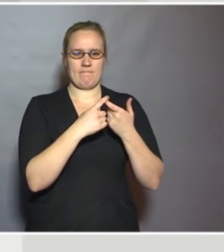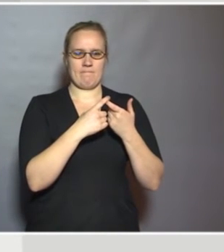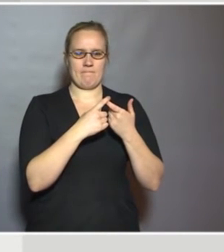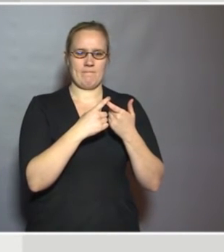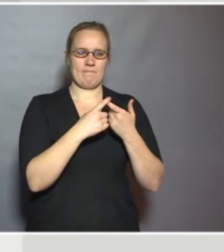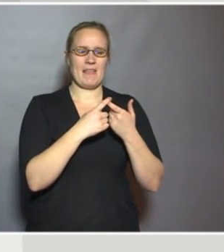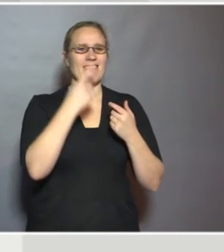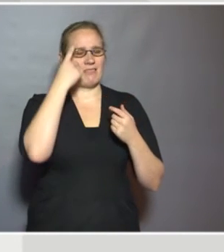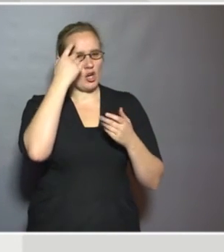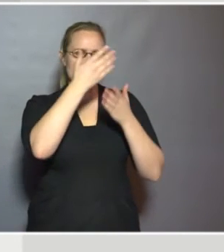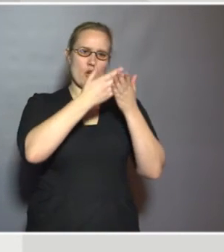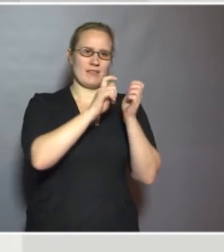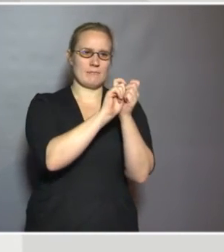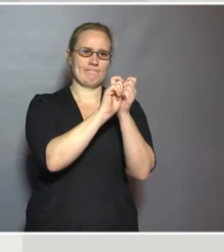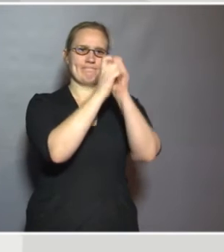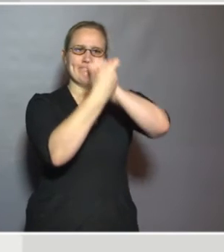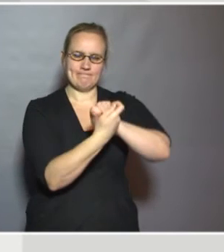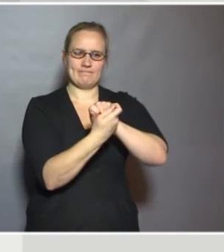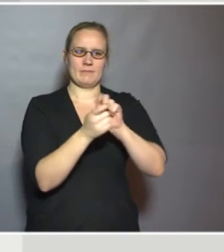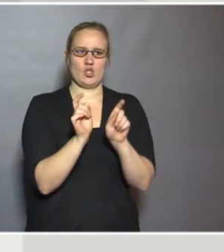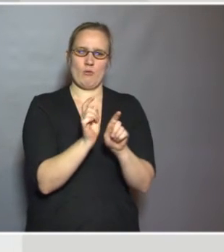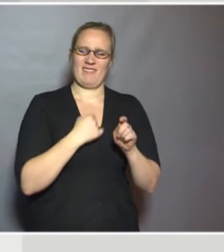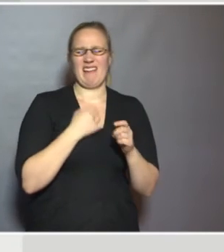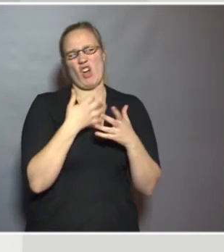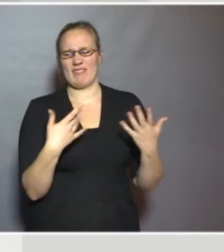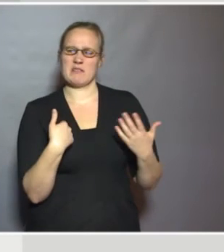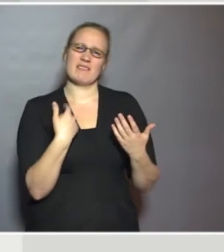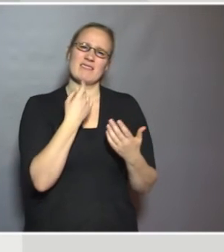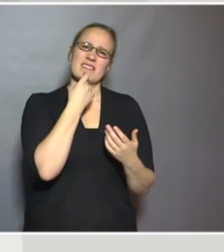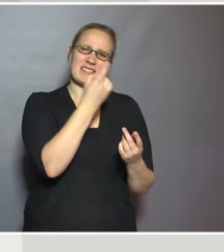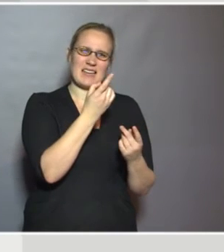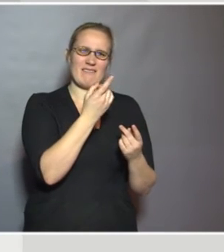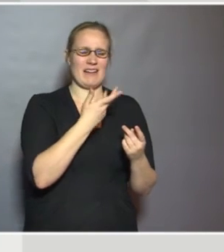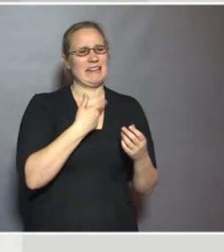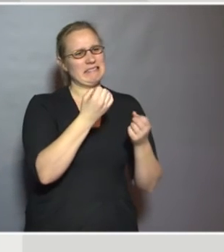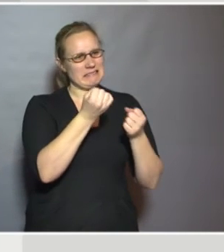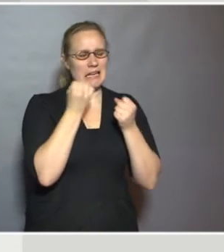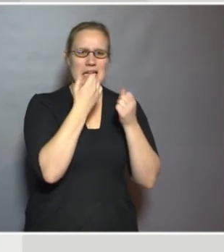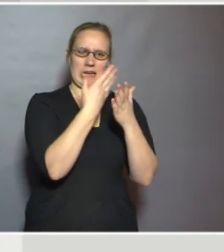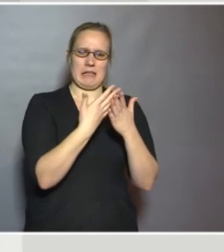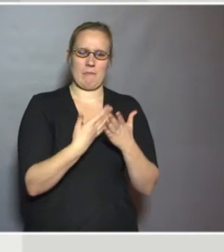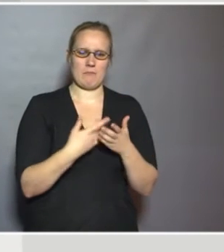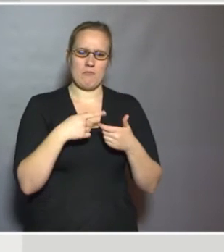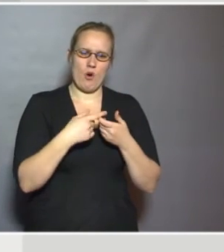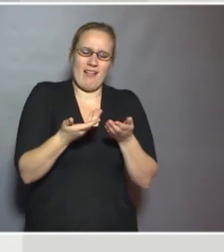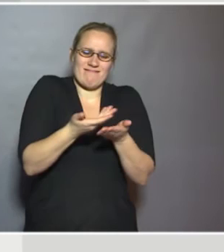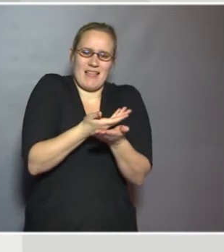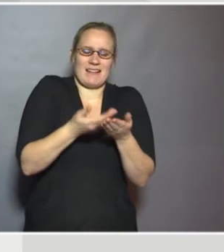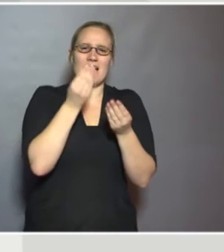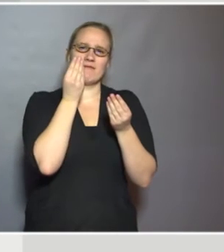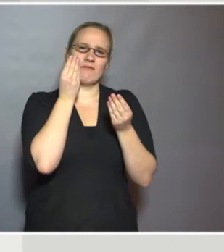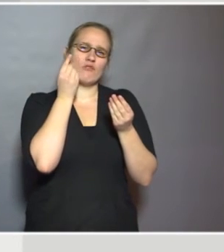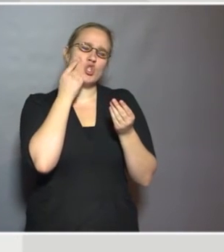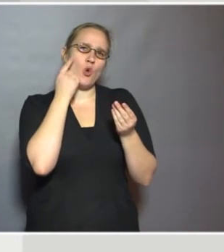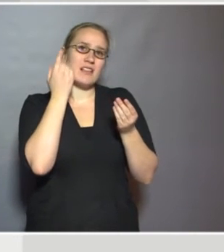thinking which we would say is probably quite a strong example of a shared understanding at the